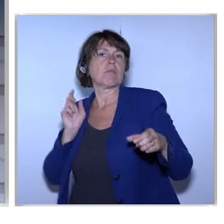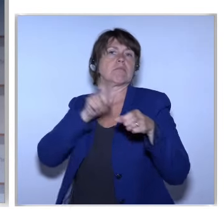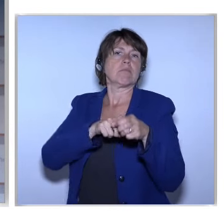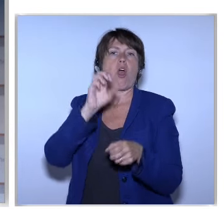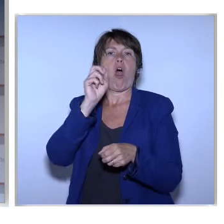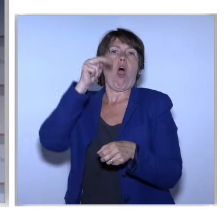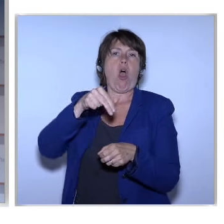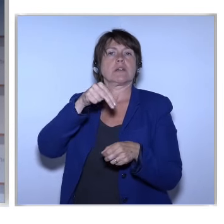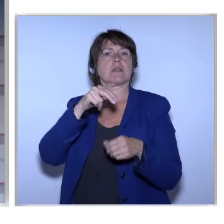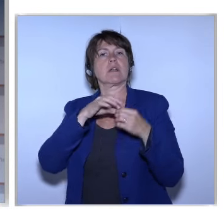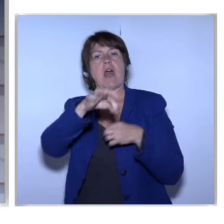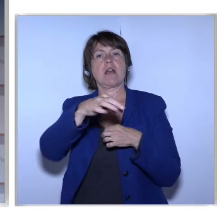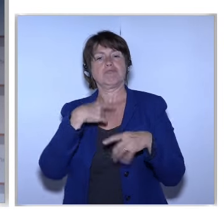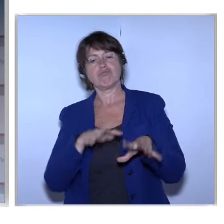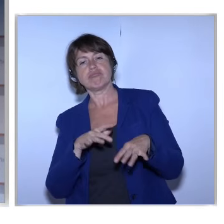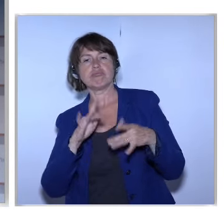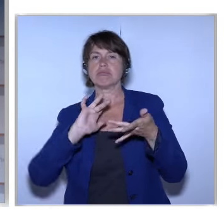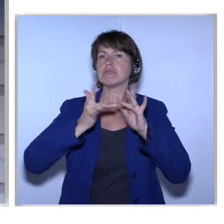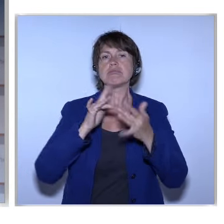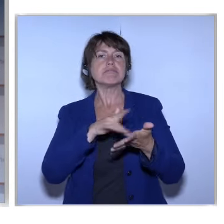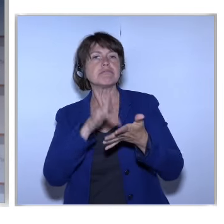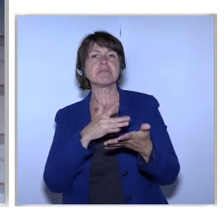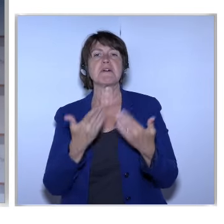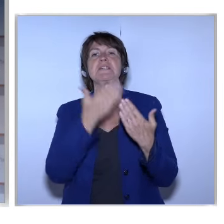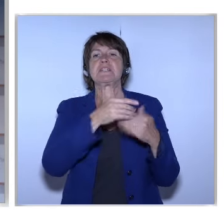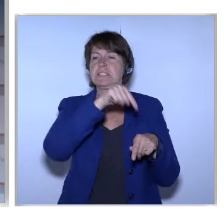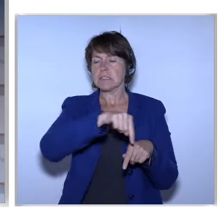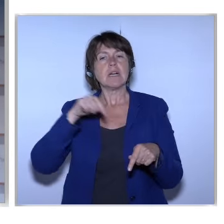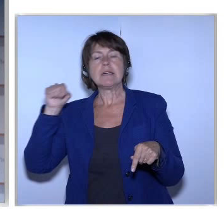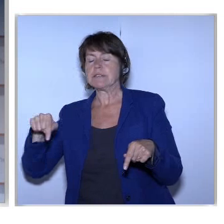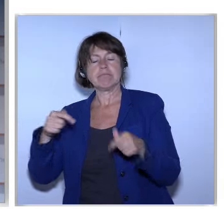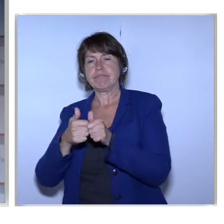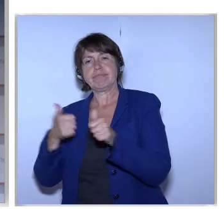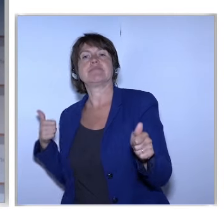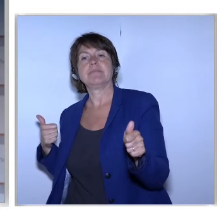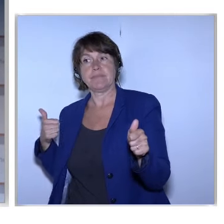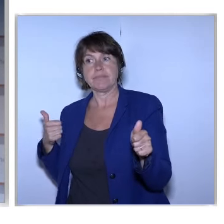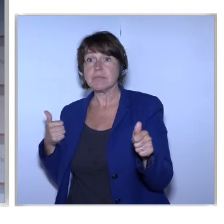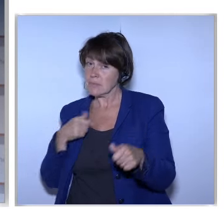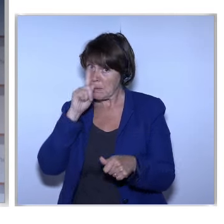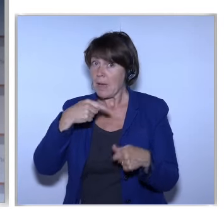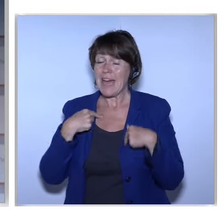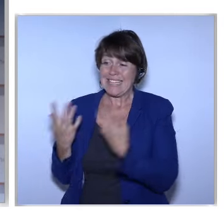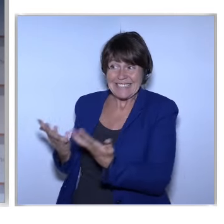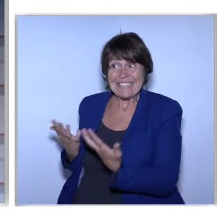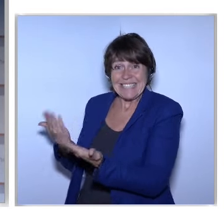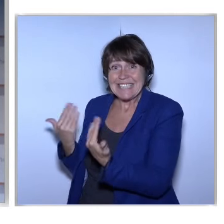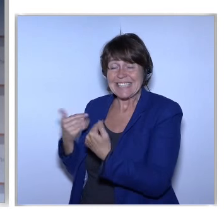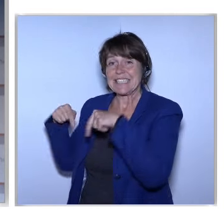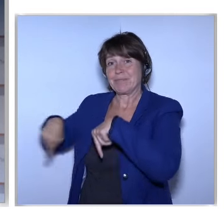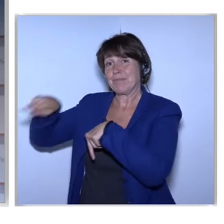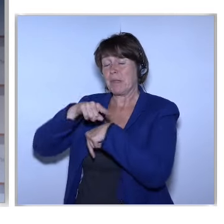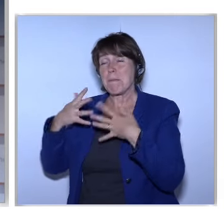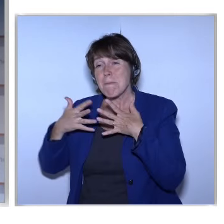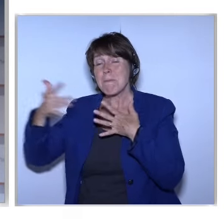To Make Them Feel Included Too And Actually We Need All Of Those Millions Of Citizens So I Would Like